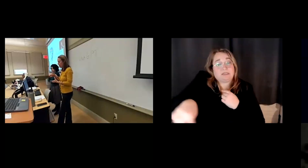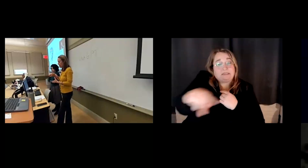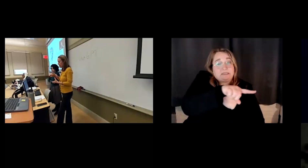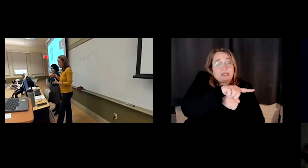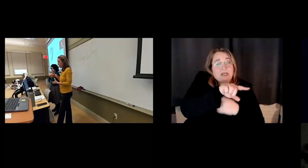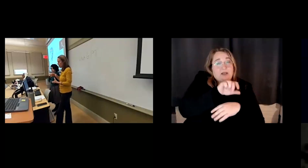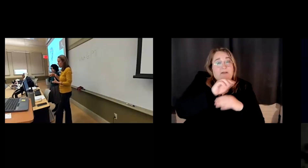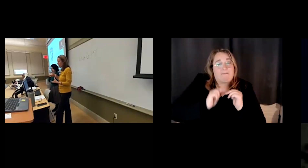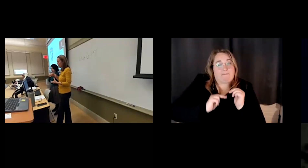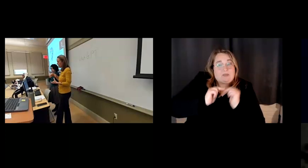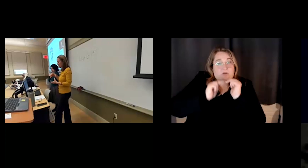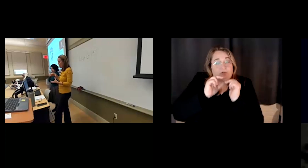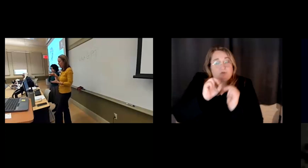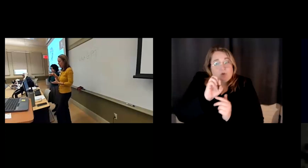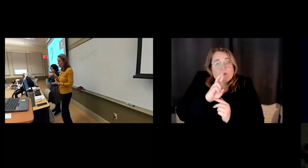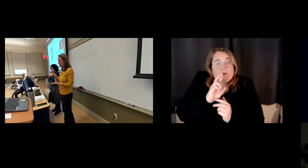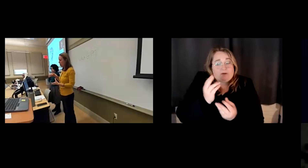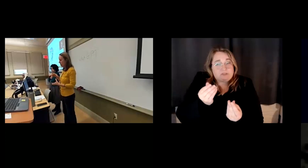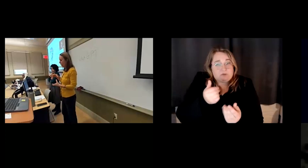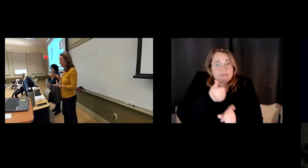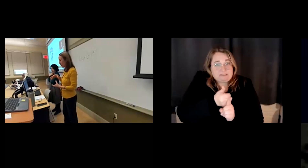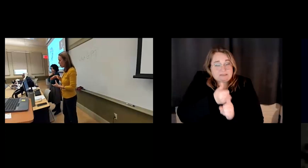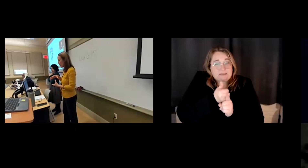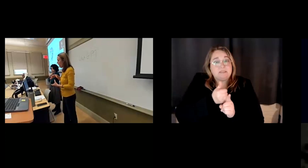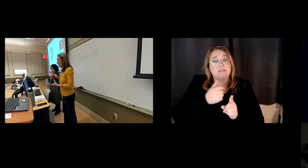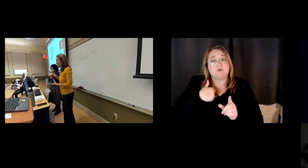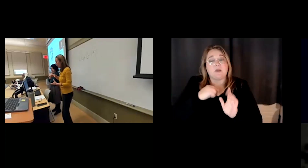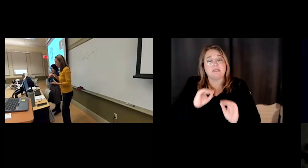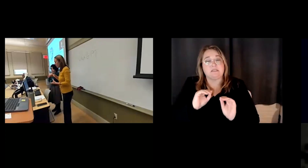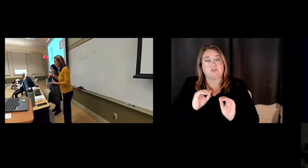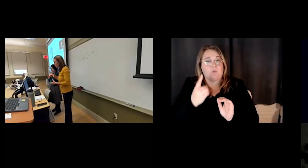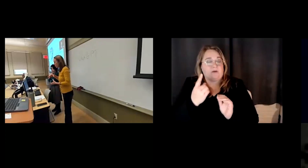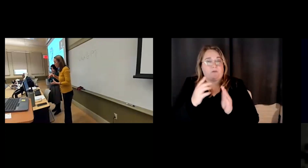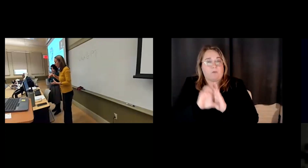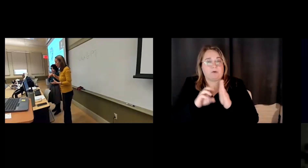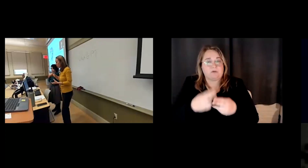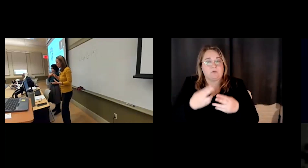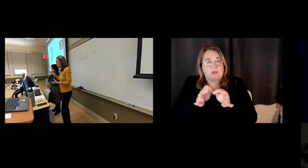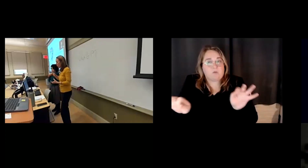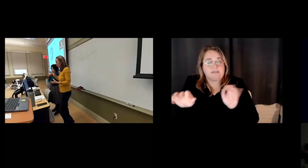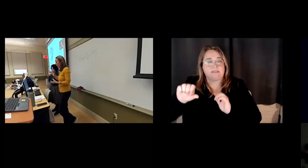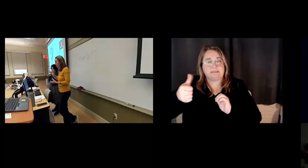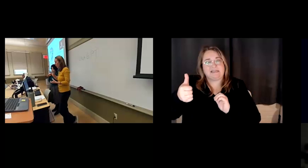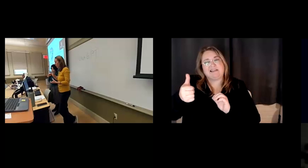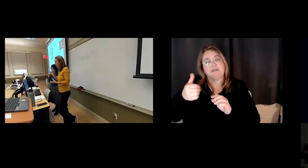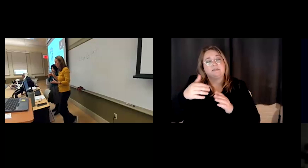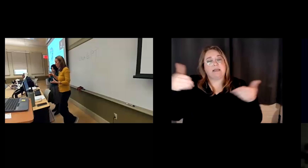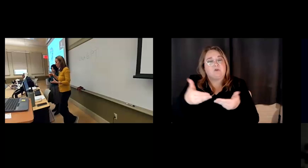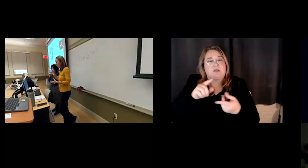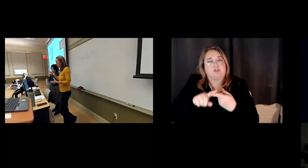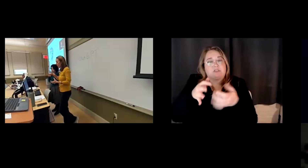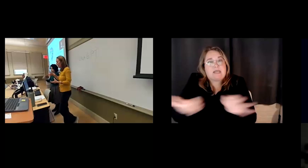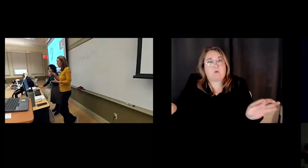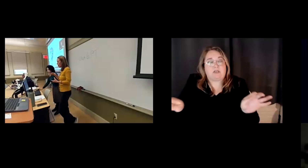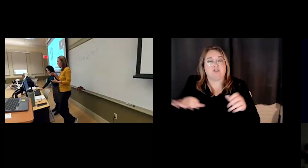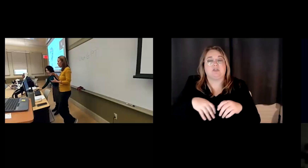So, um, one of the classes that I teach is linguistics 10 introduction to language. Um, and so, um, what I'm going